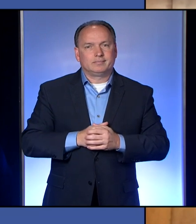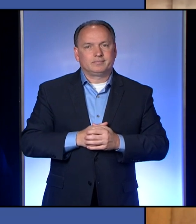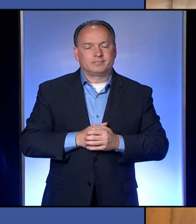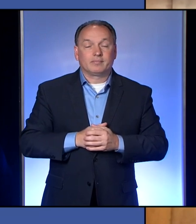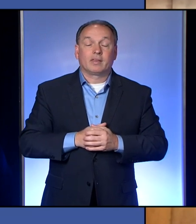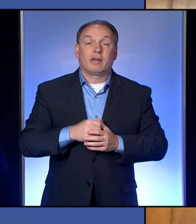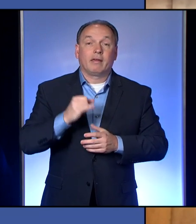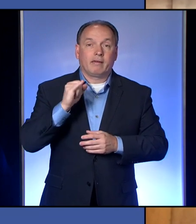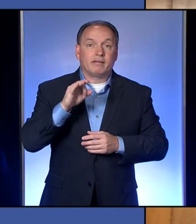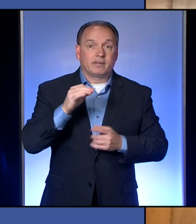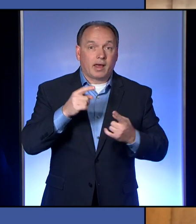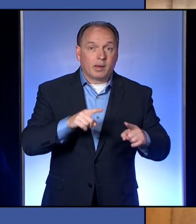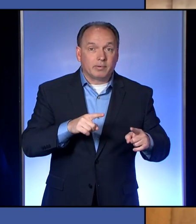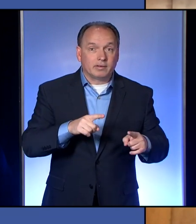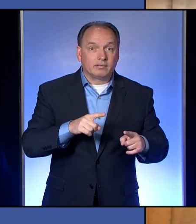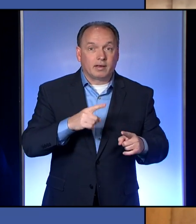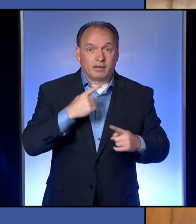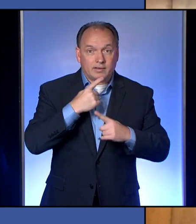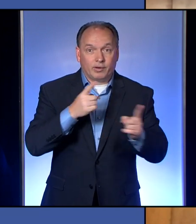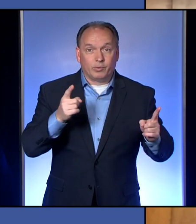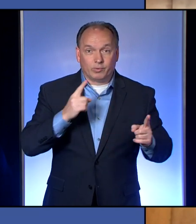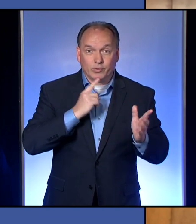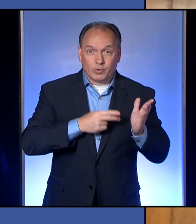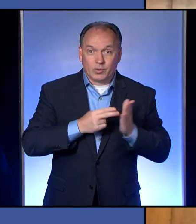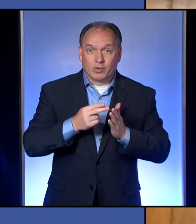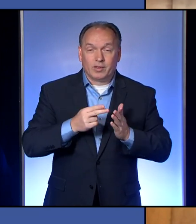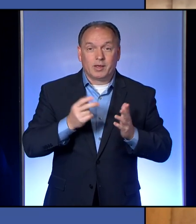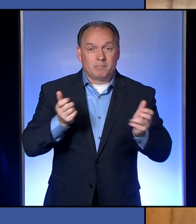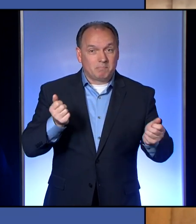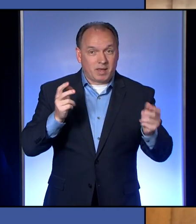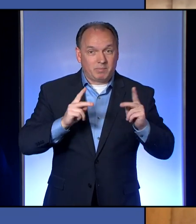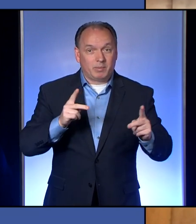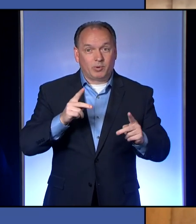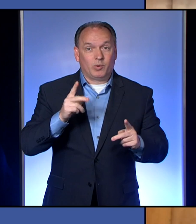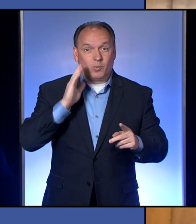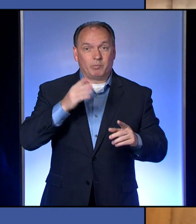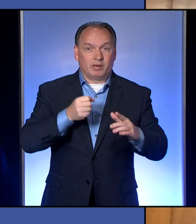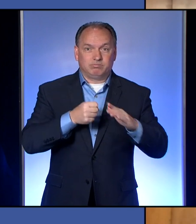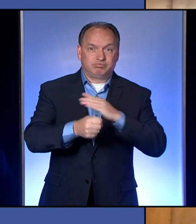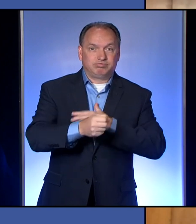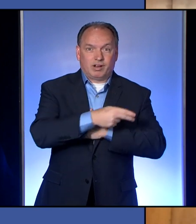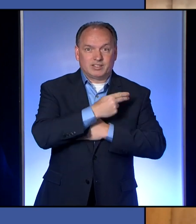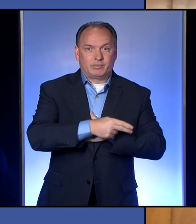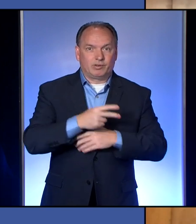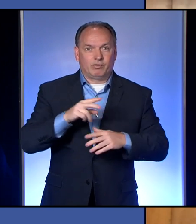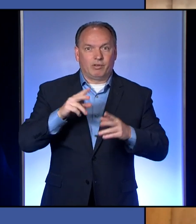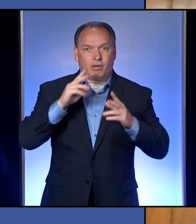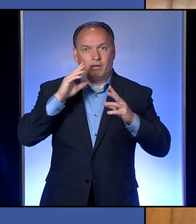If it did, I can tell you there'd be a lot of people at the hospital collapsing and they don't.